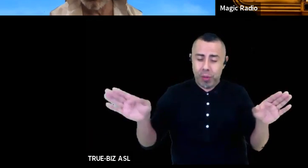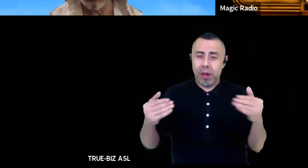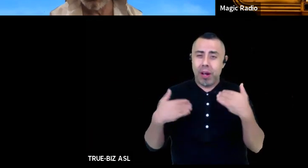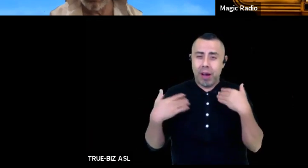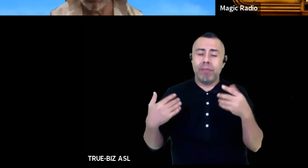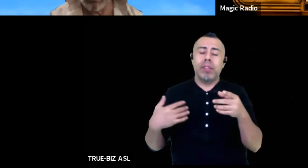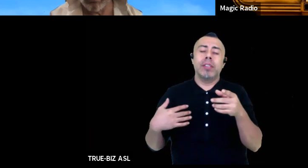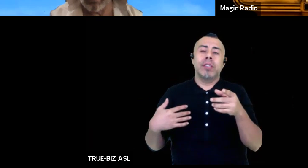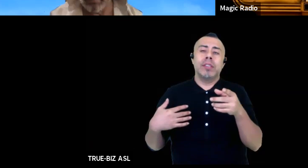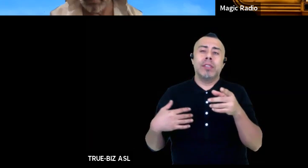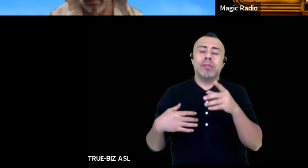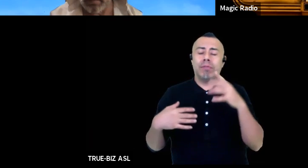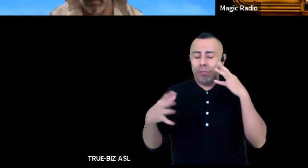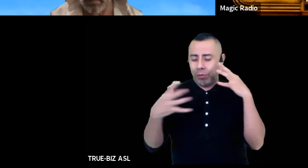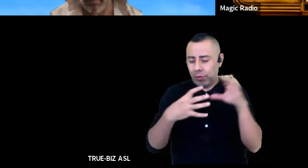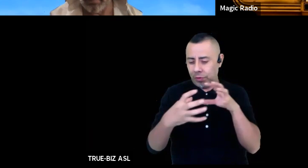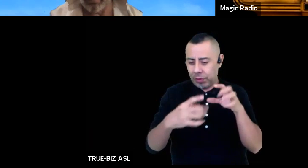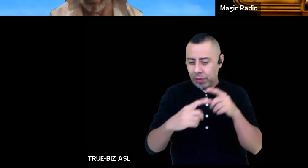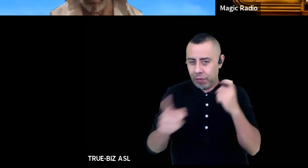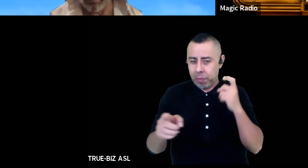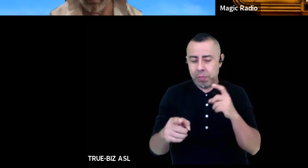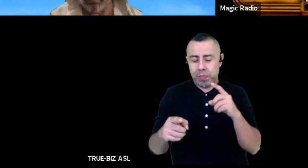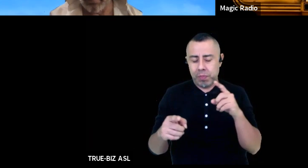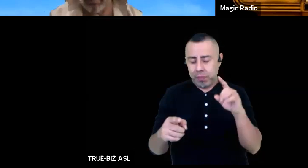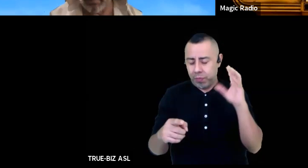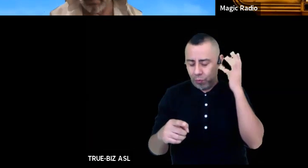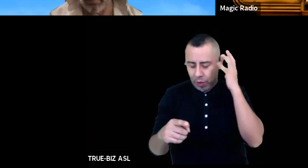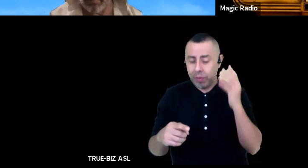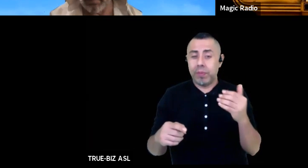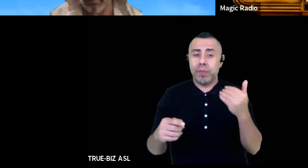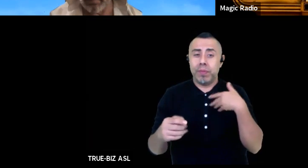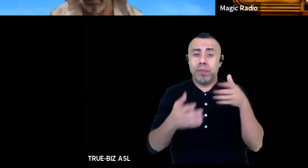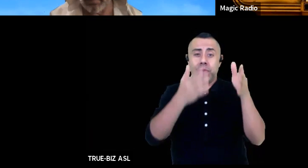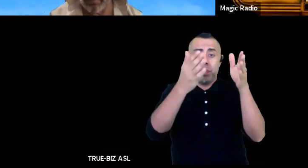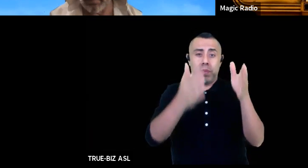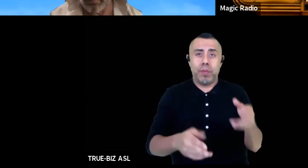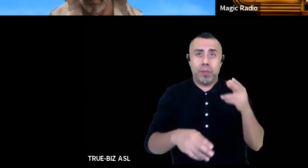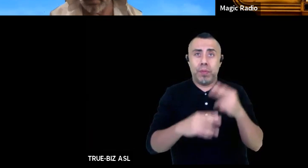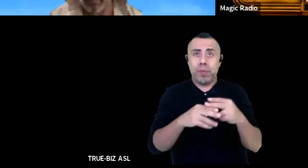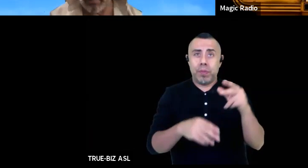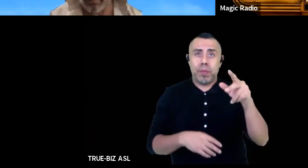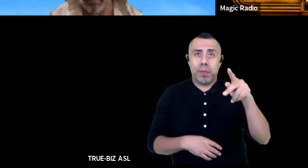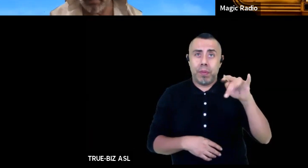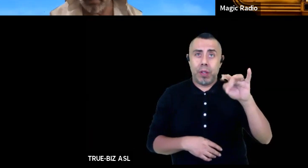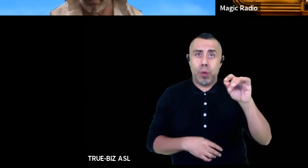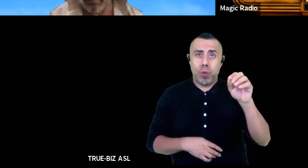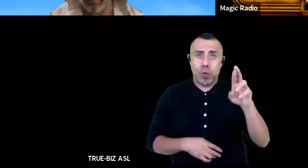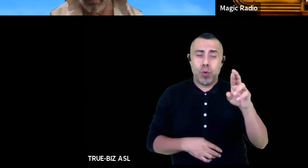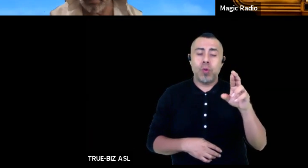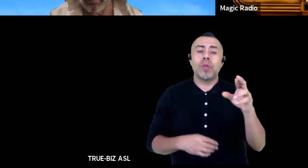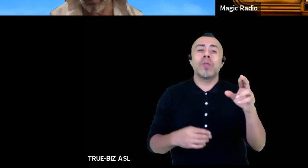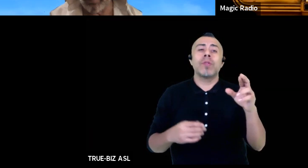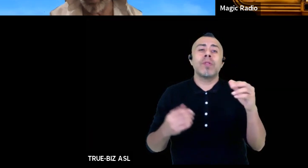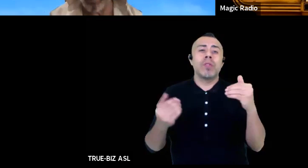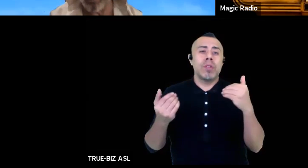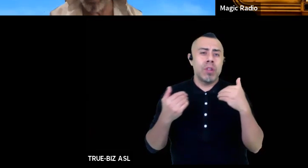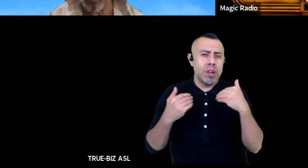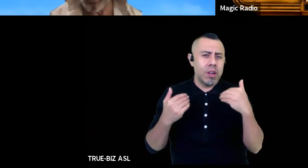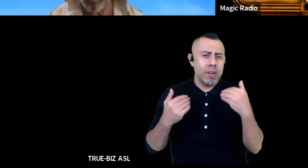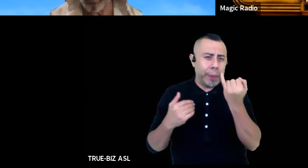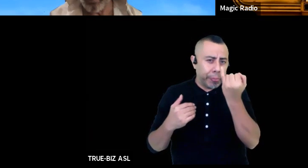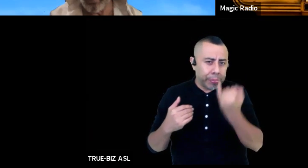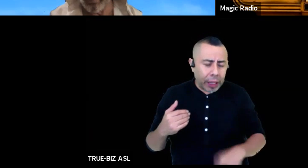his lifeboat raft piotr has a long white beard piotr is shirtless skinny he wears a fishing net around his shoulders